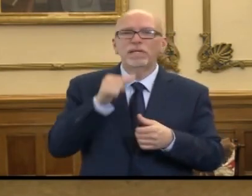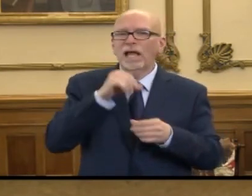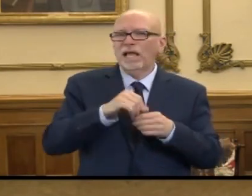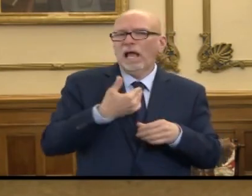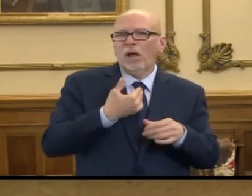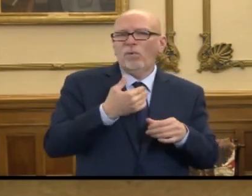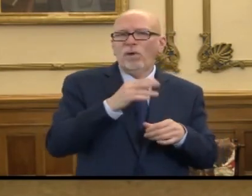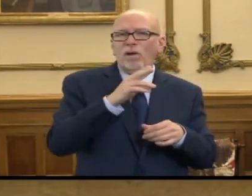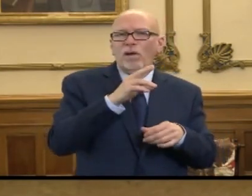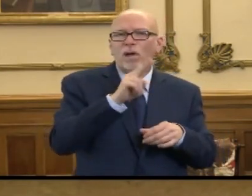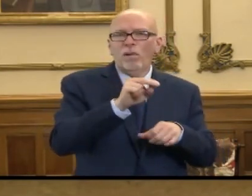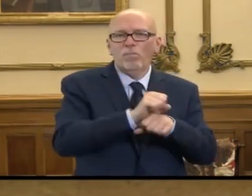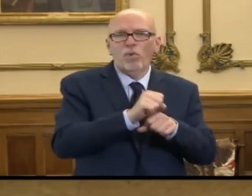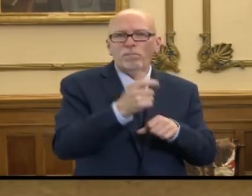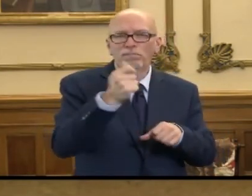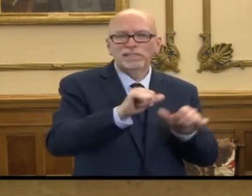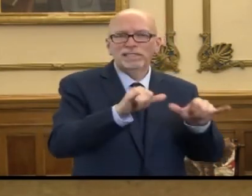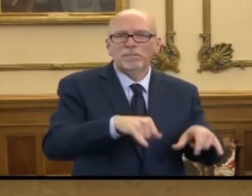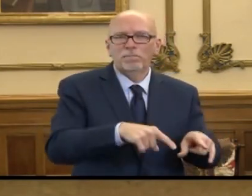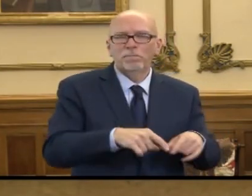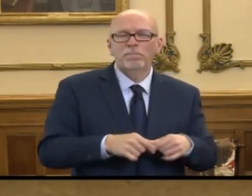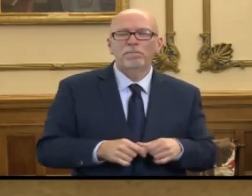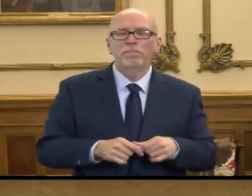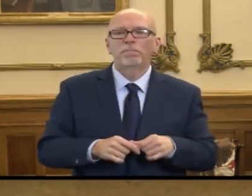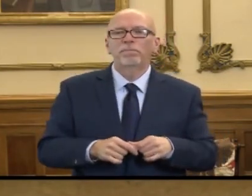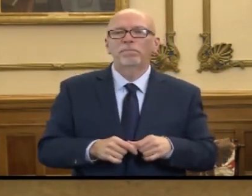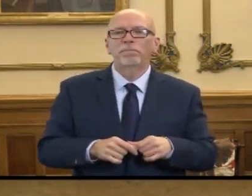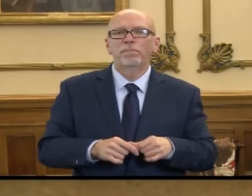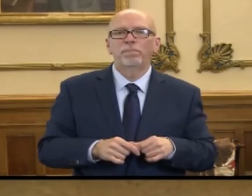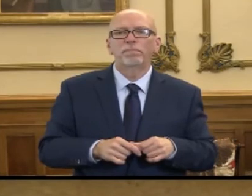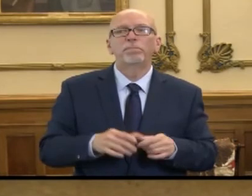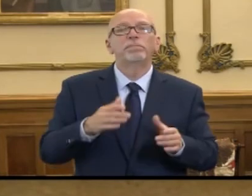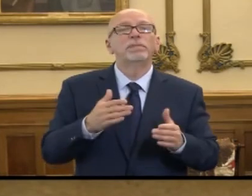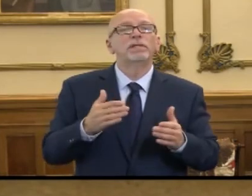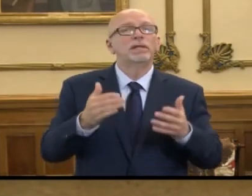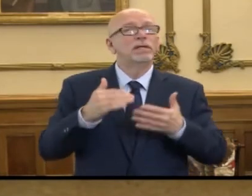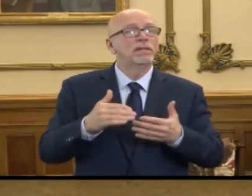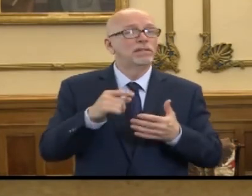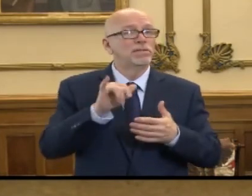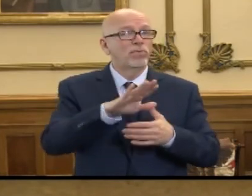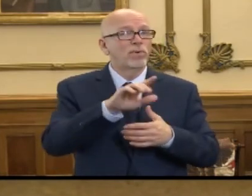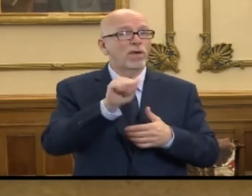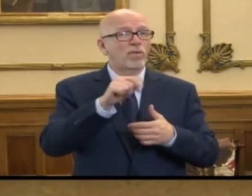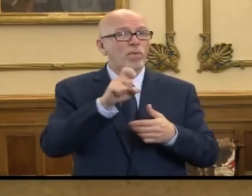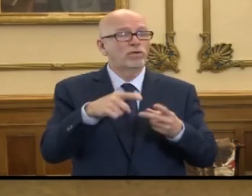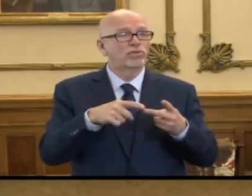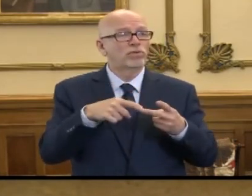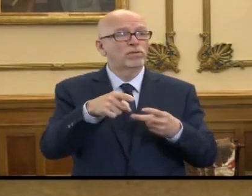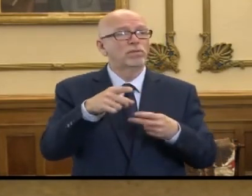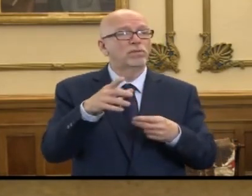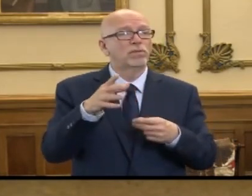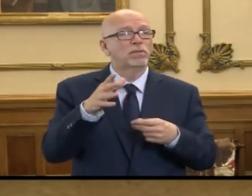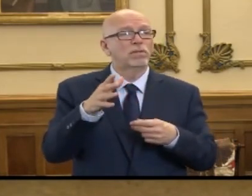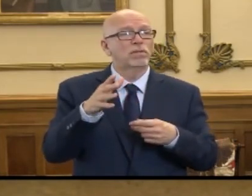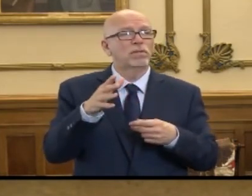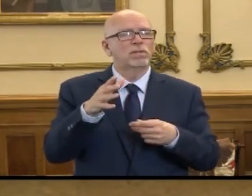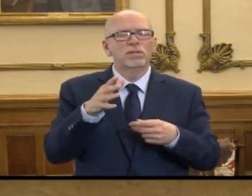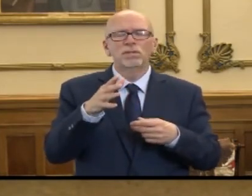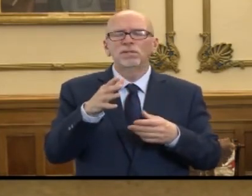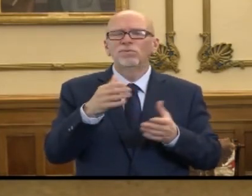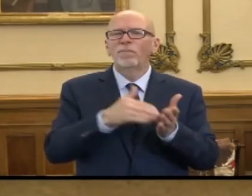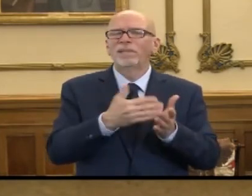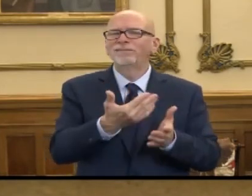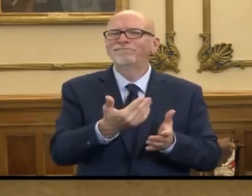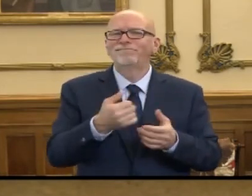our unemployment system. And the next, the second part of your question was, could you repeat that